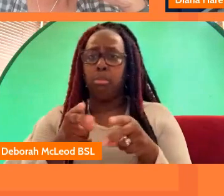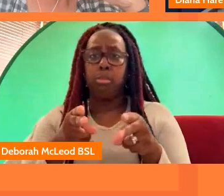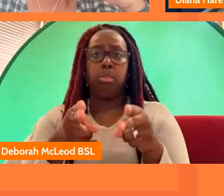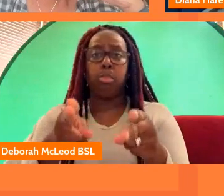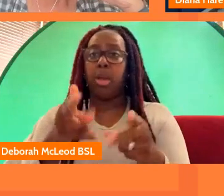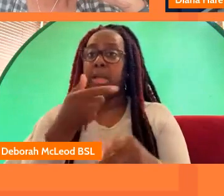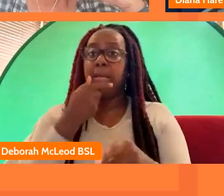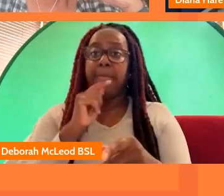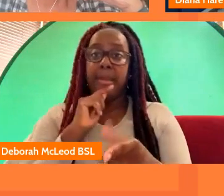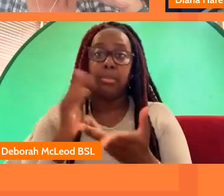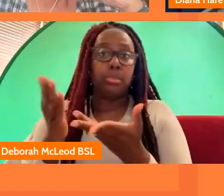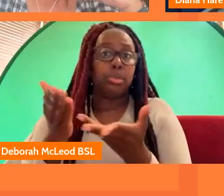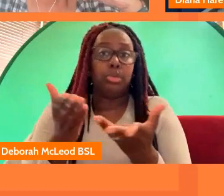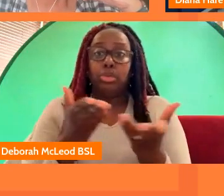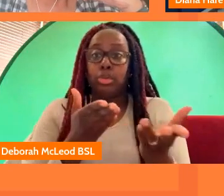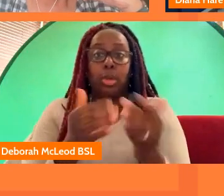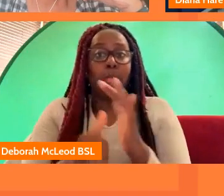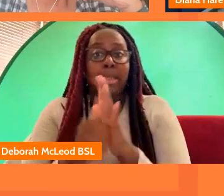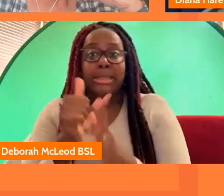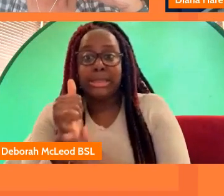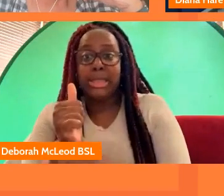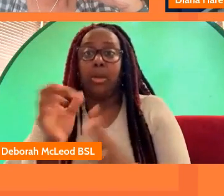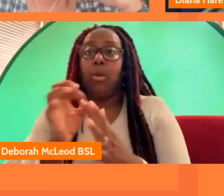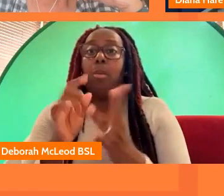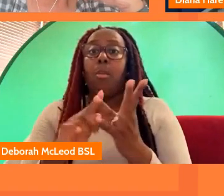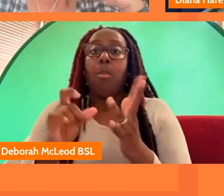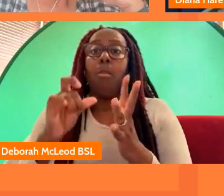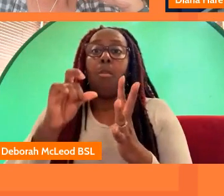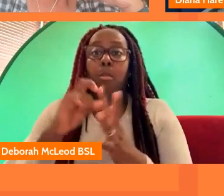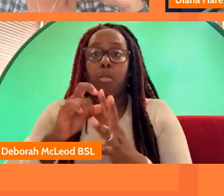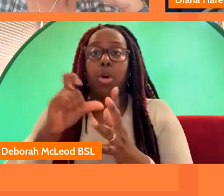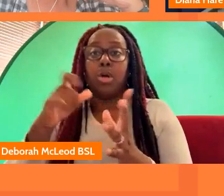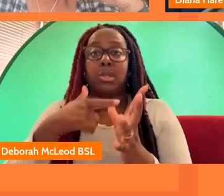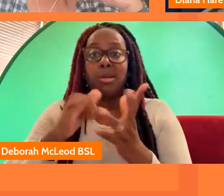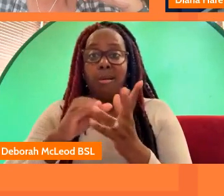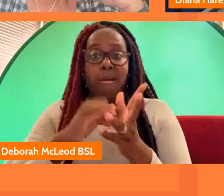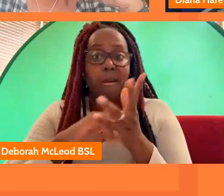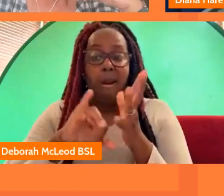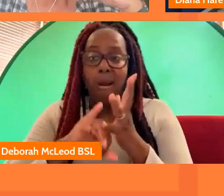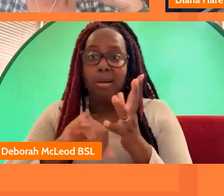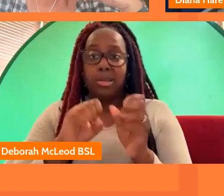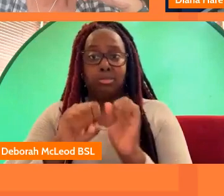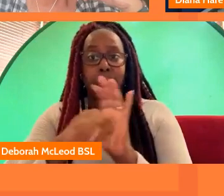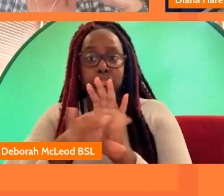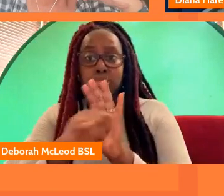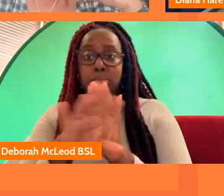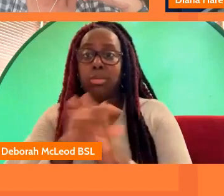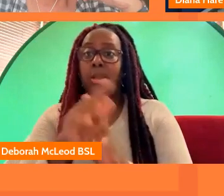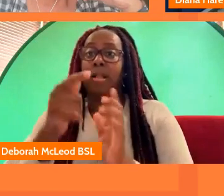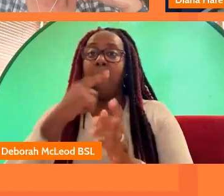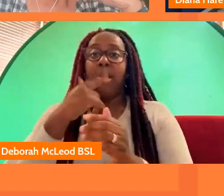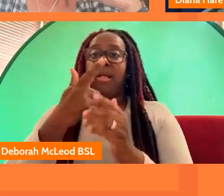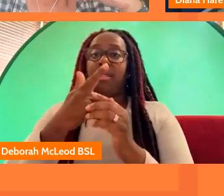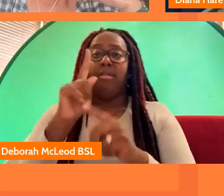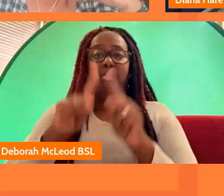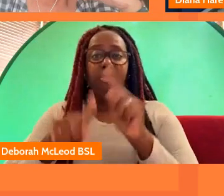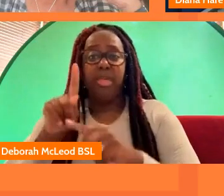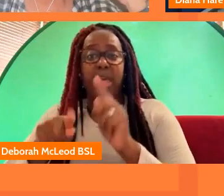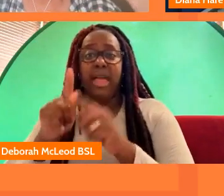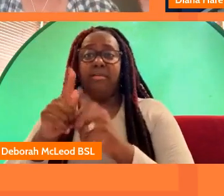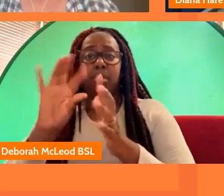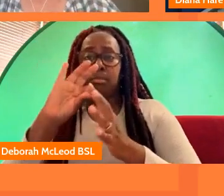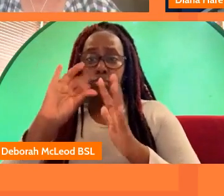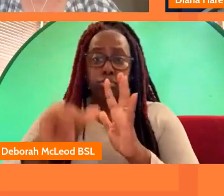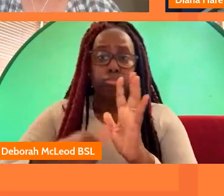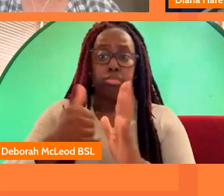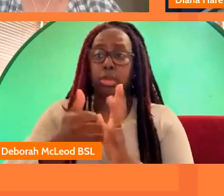people can show what they can do whether podcasting whether talent schemes um and and there's we